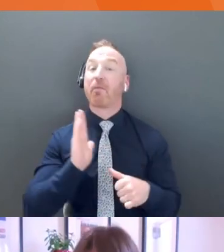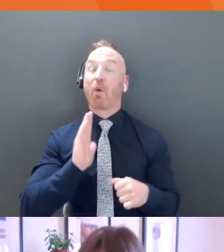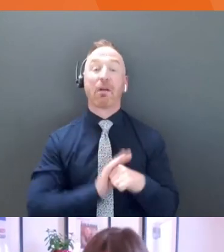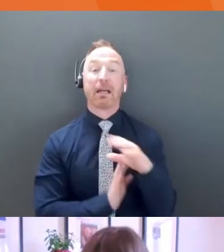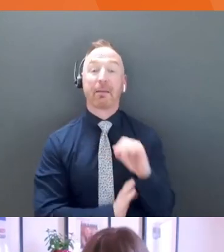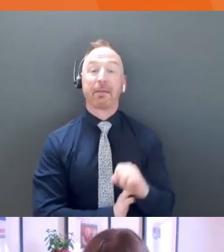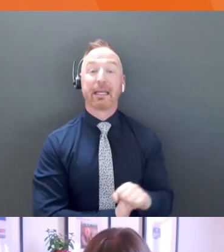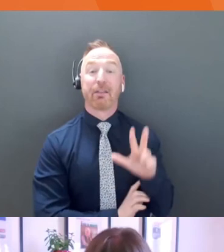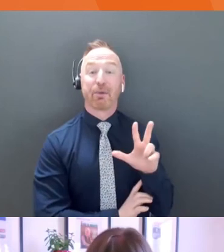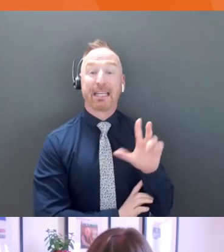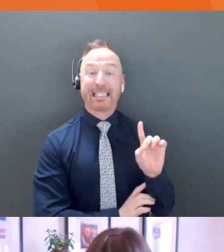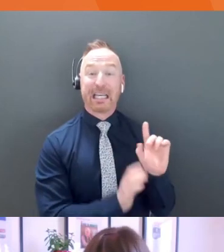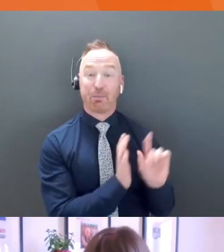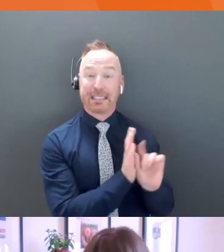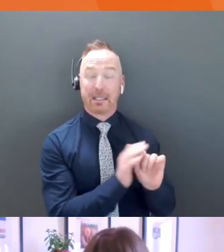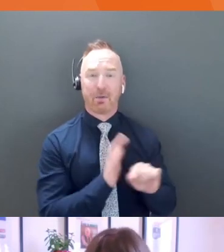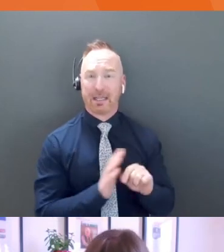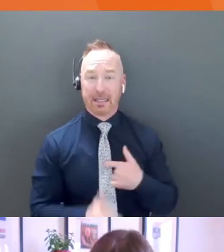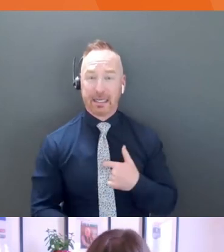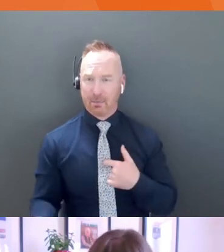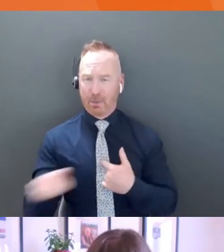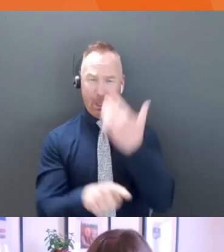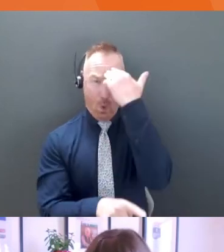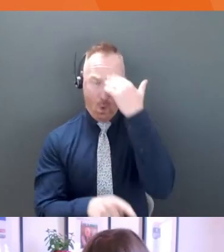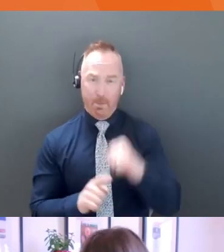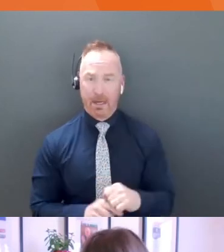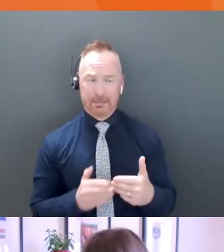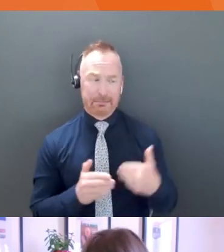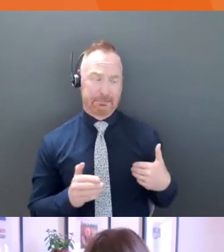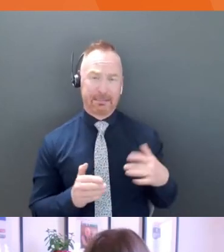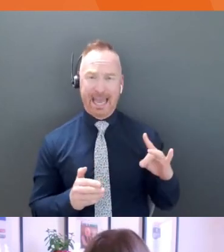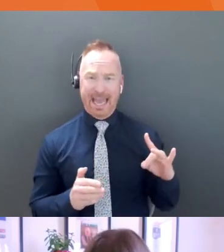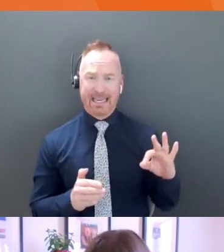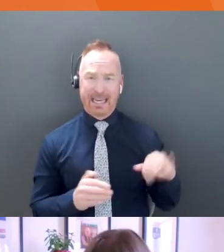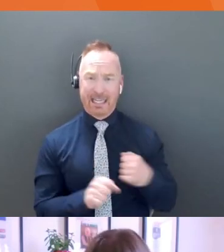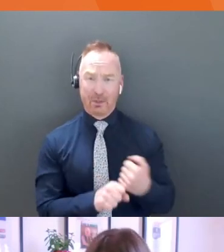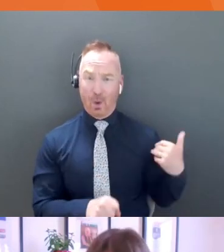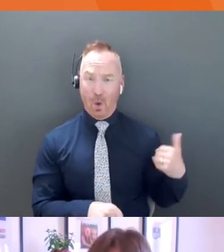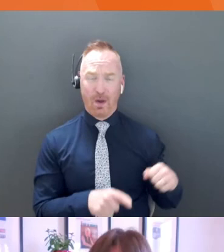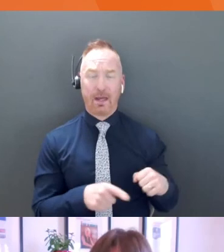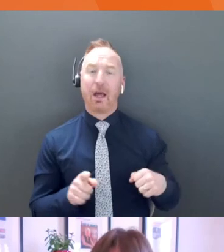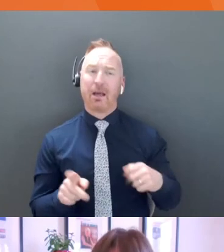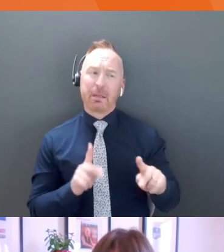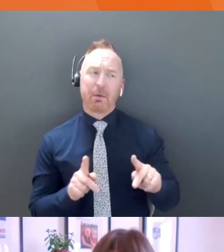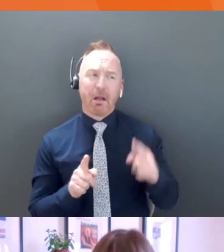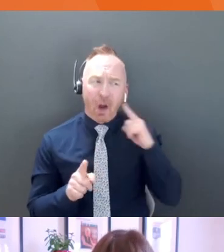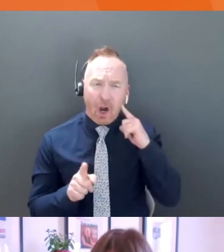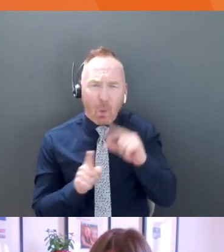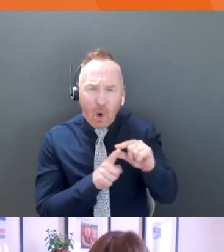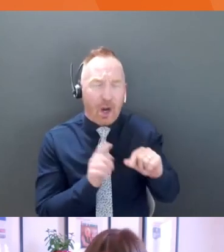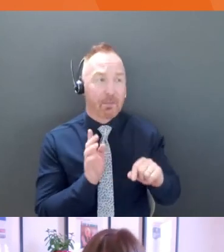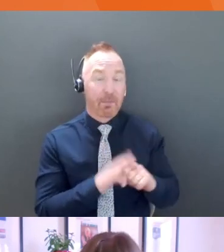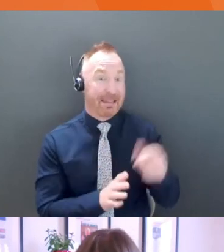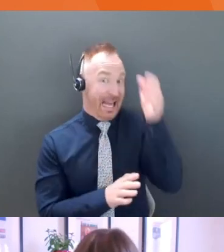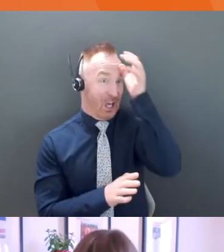is now, but eight years ago, nine years ago, it wasn't exactly people kind of heard the words, but they didn't quite understand it. So we talked